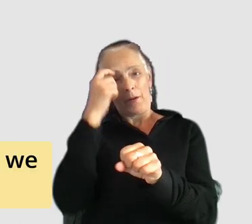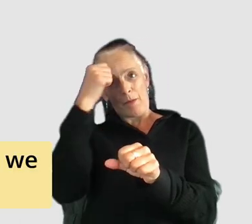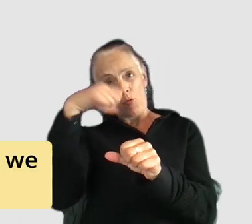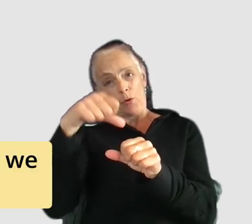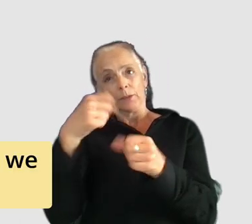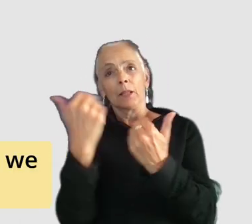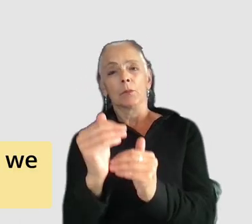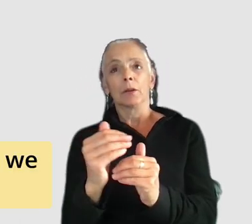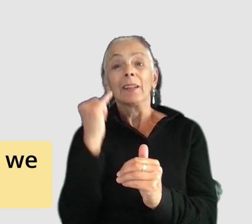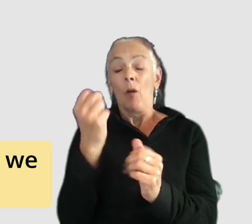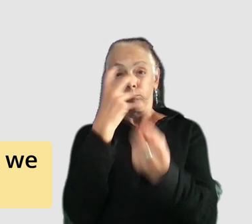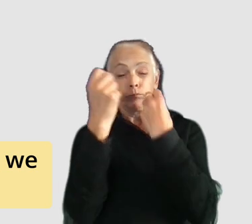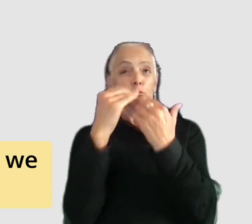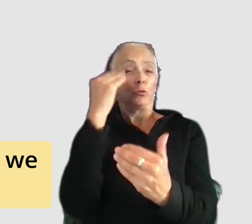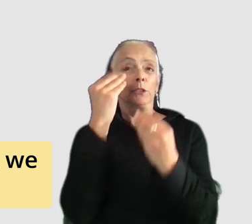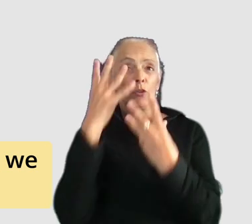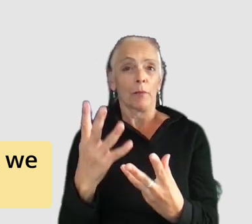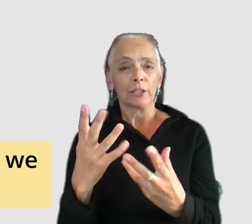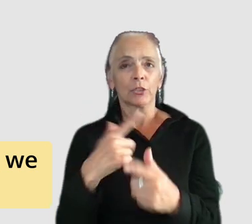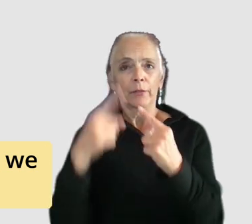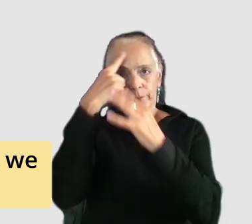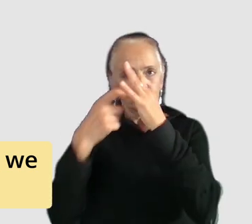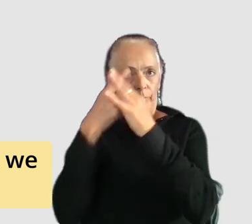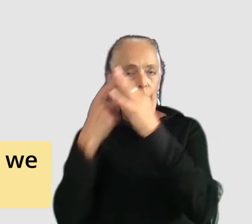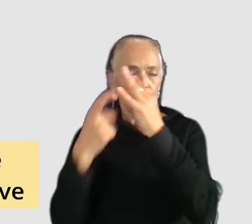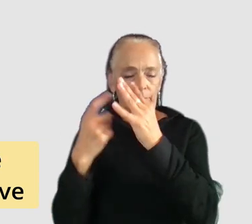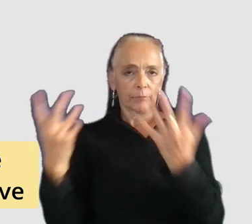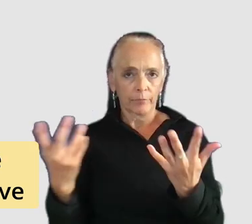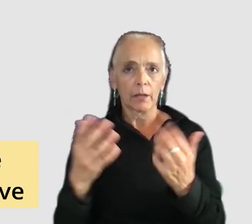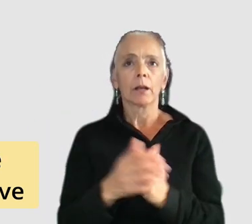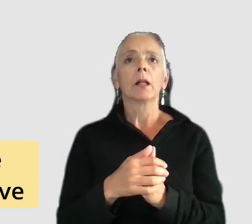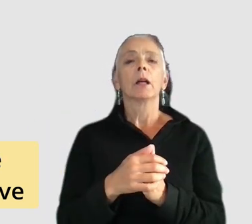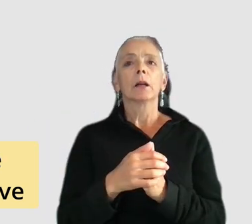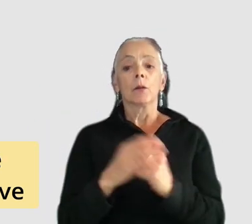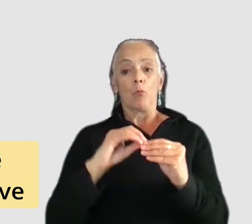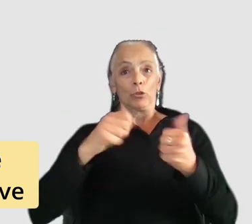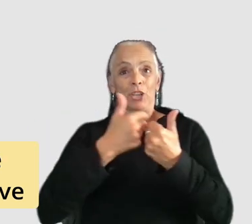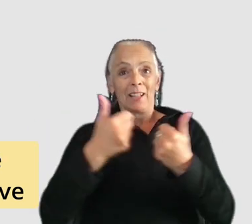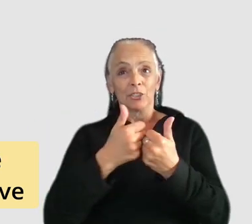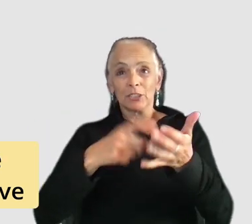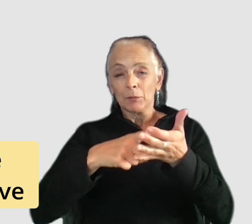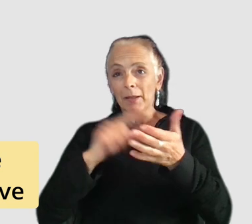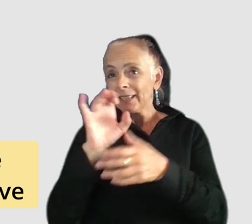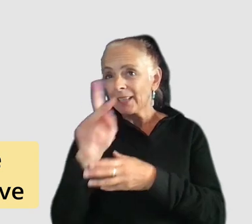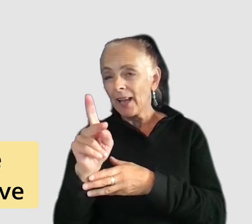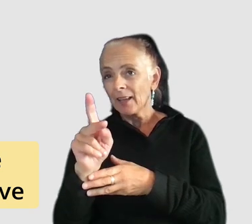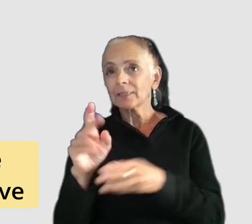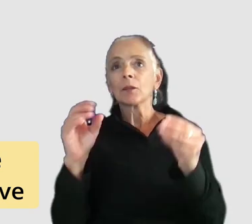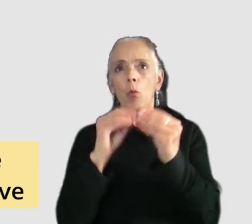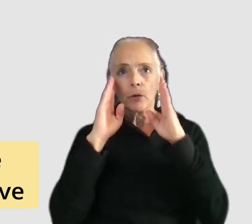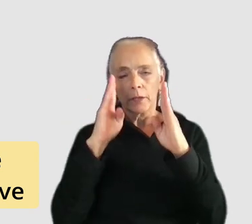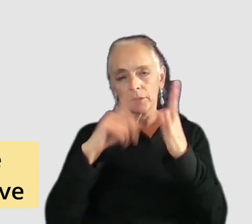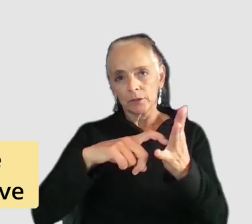too much information is presented at once we often lose it and studies have shown that the more challenging or demanding a task is the more attention